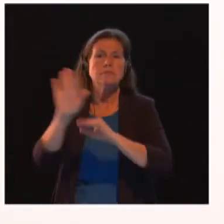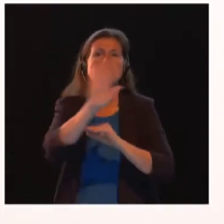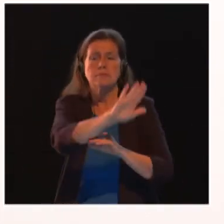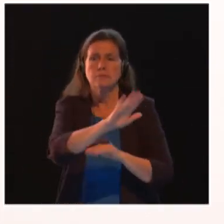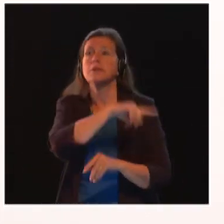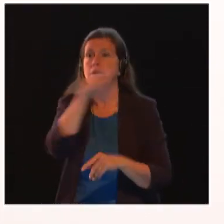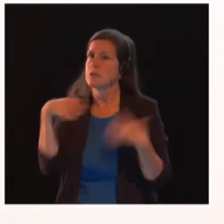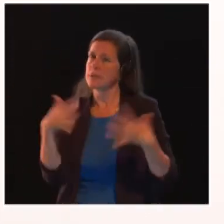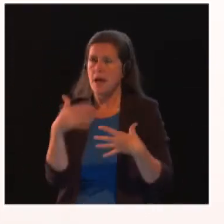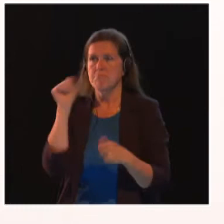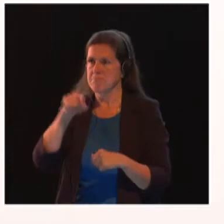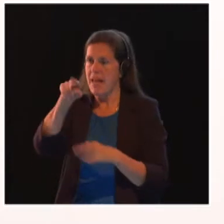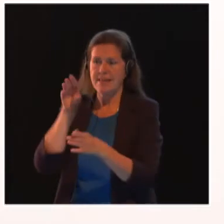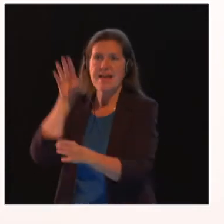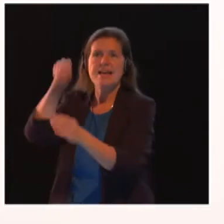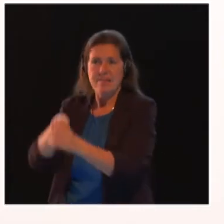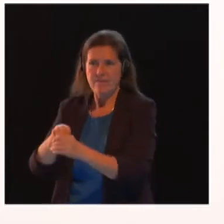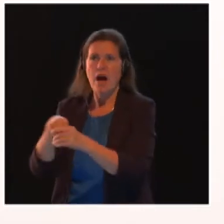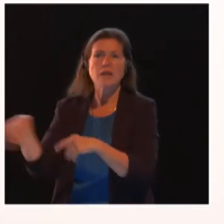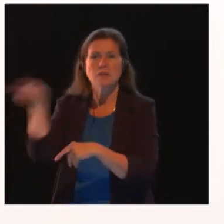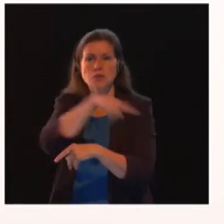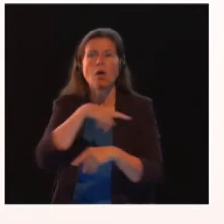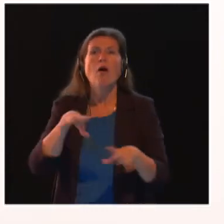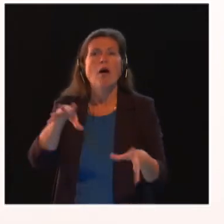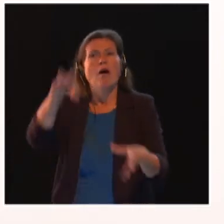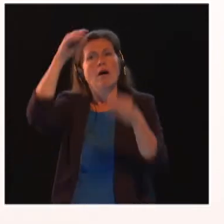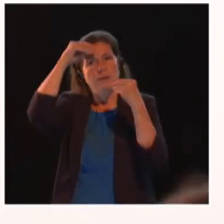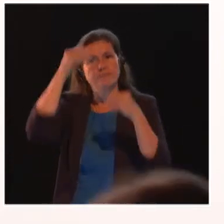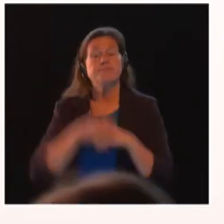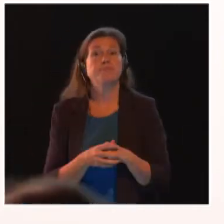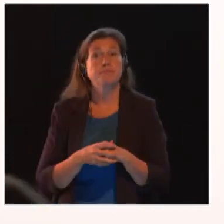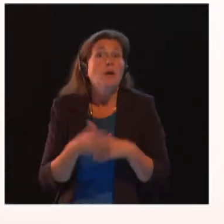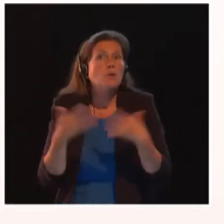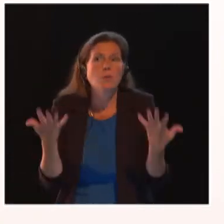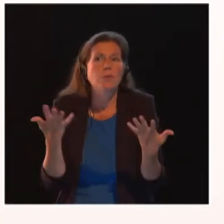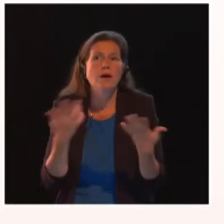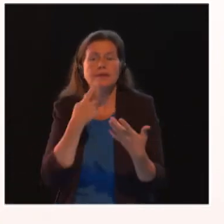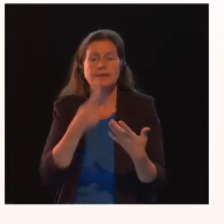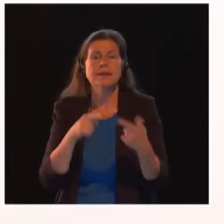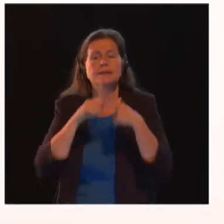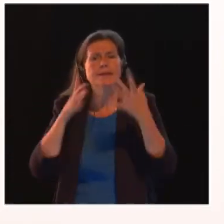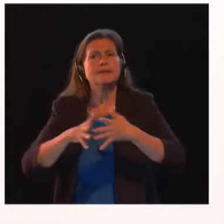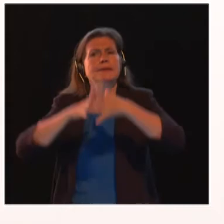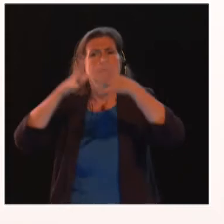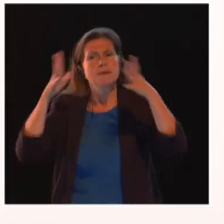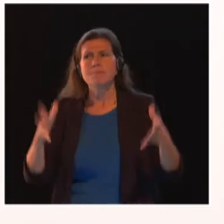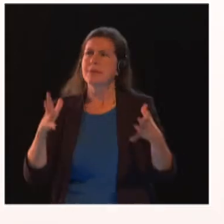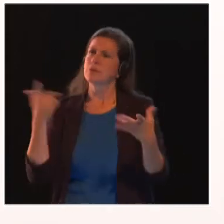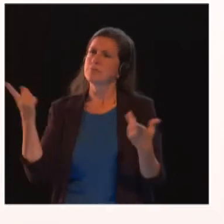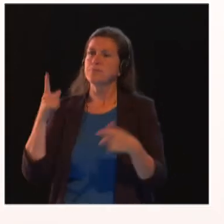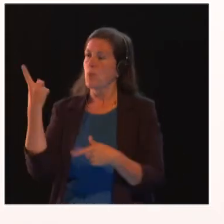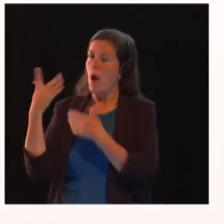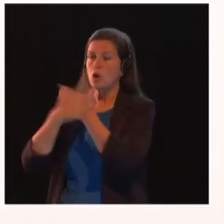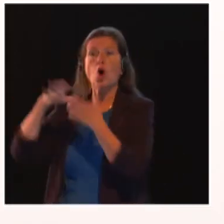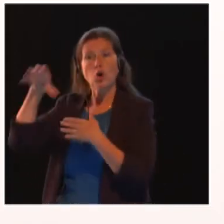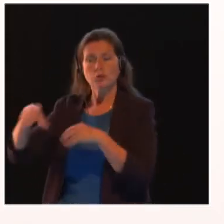biggest investments that we can make about this issue. And what would you say is the biggest intervention a country can make, the one